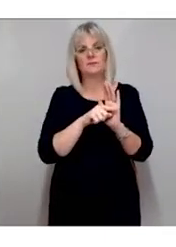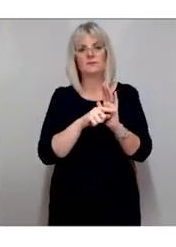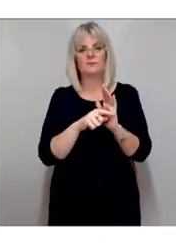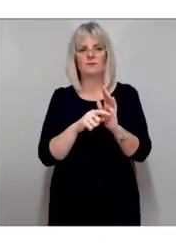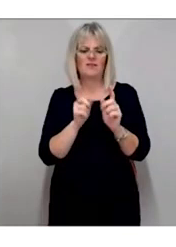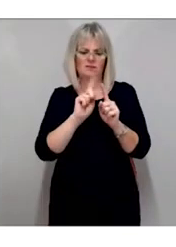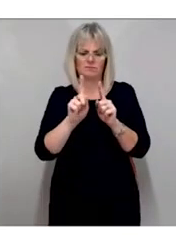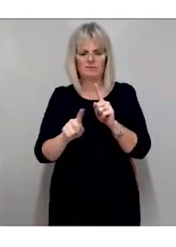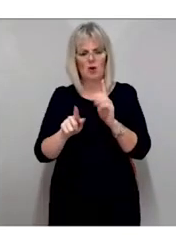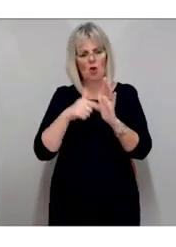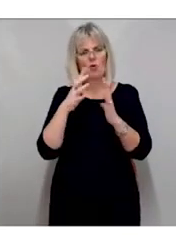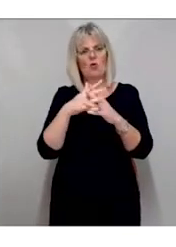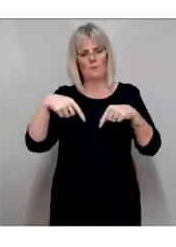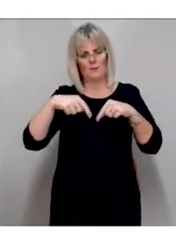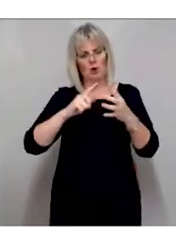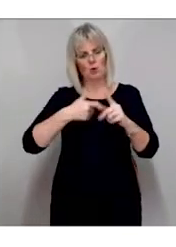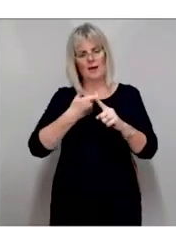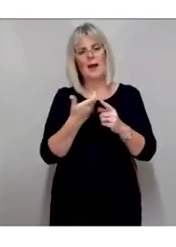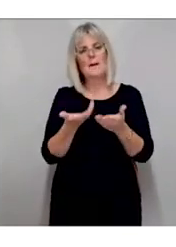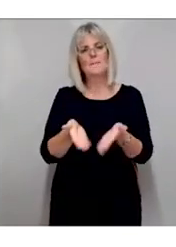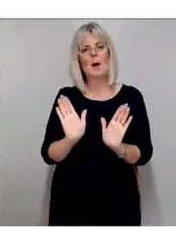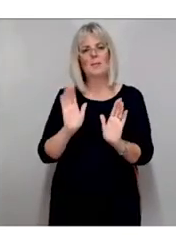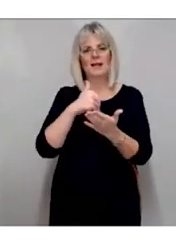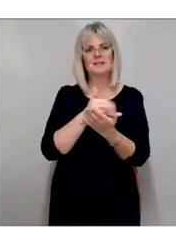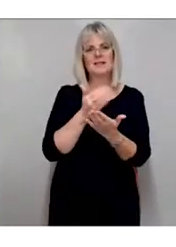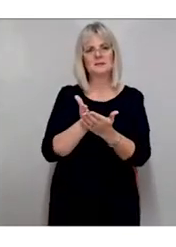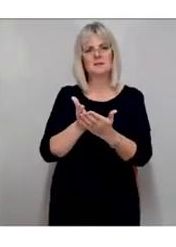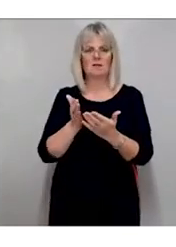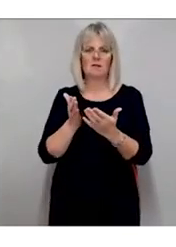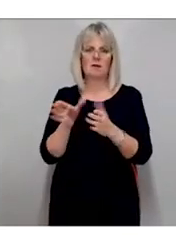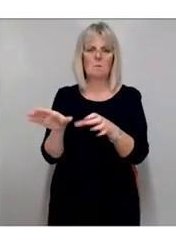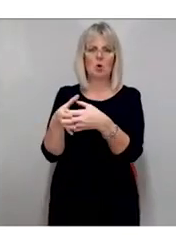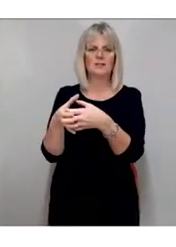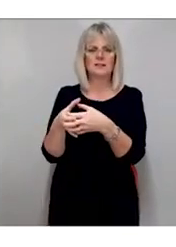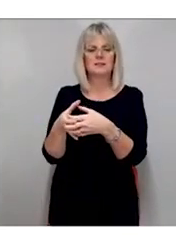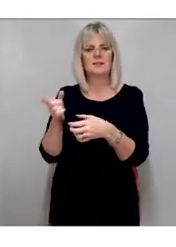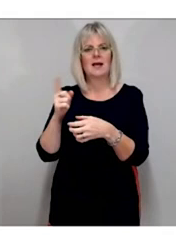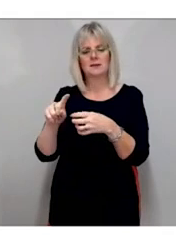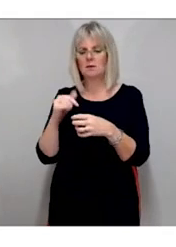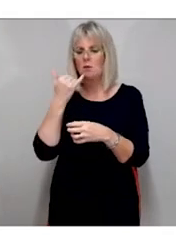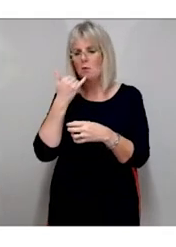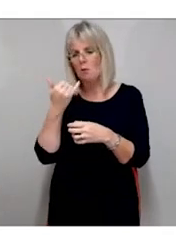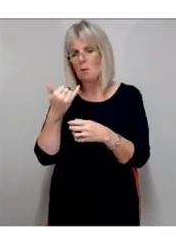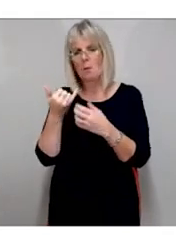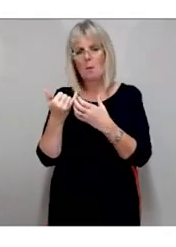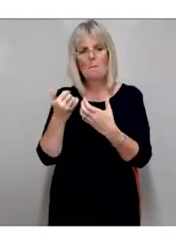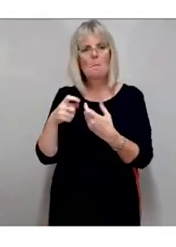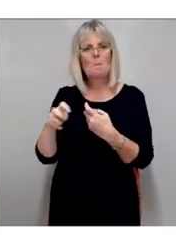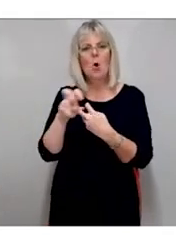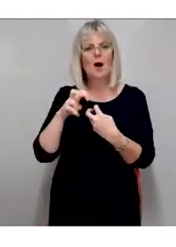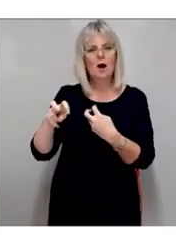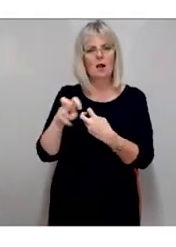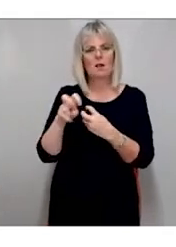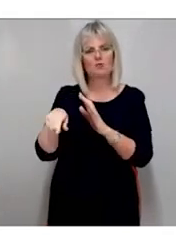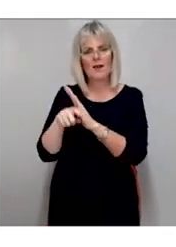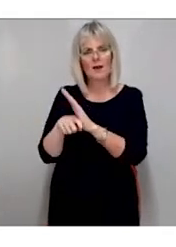the public sector bodies, websites and mobile applications accessibility regulations of 2018, and in Spain by